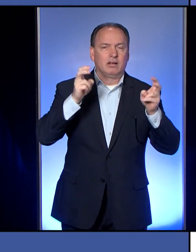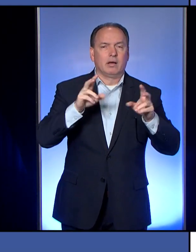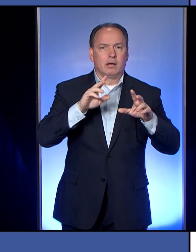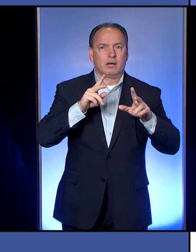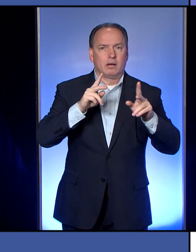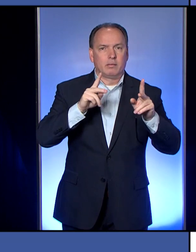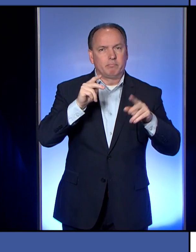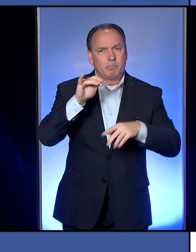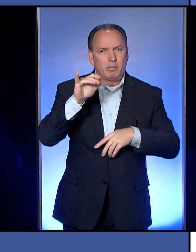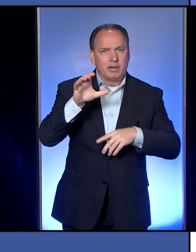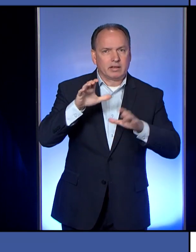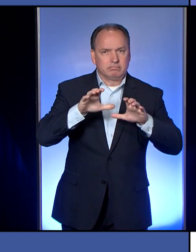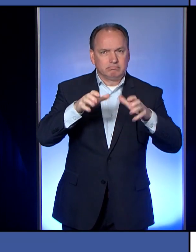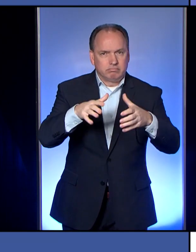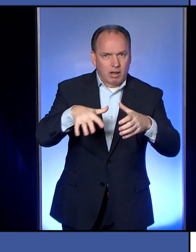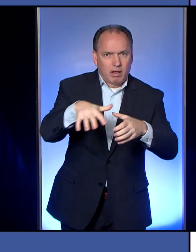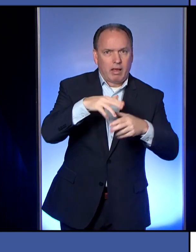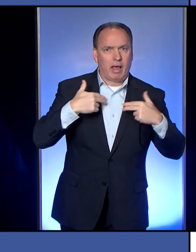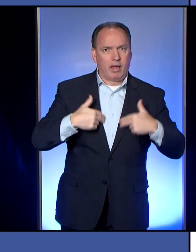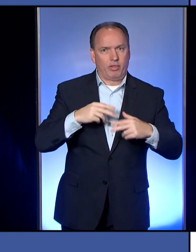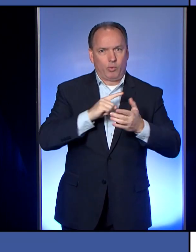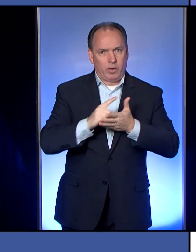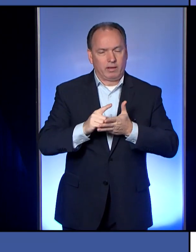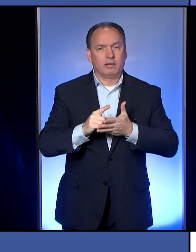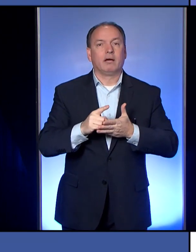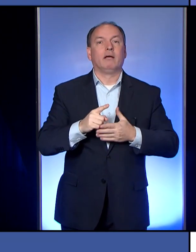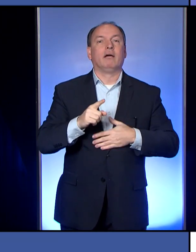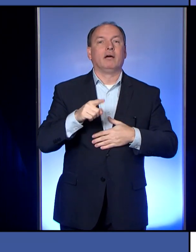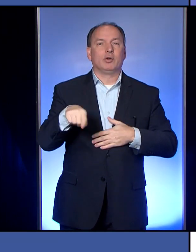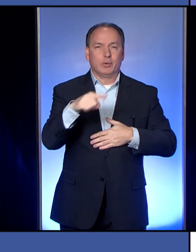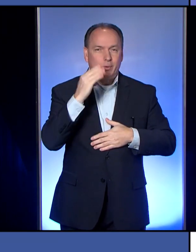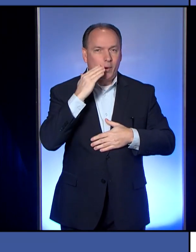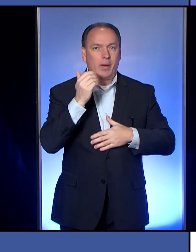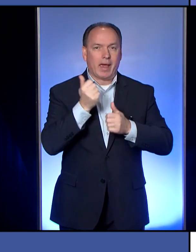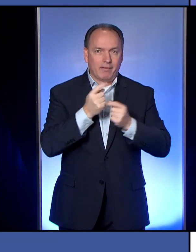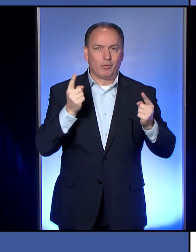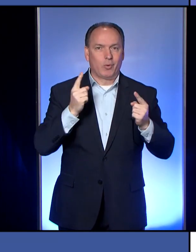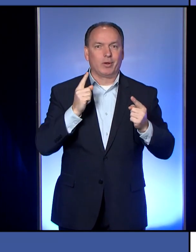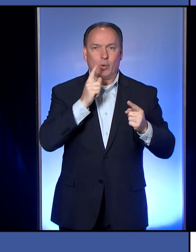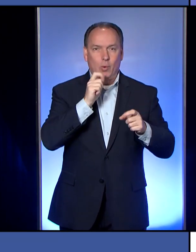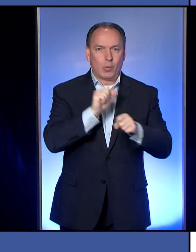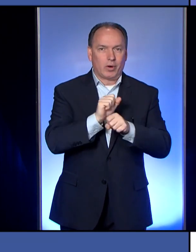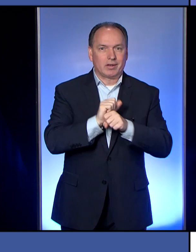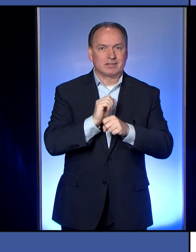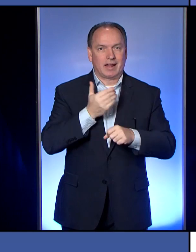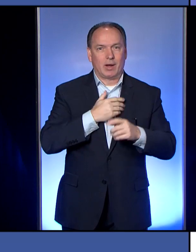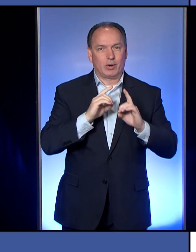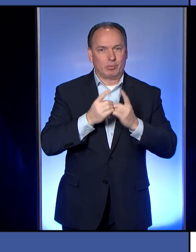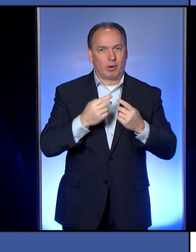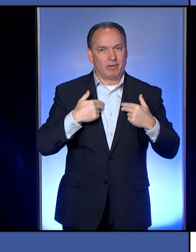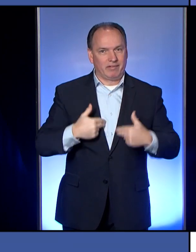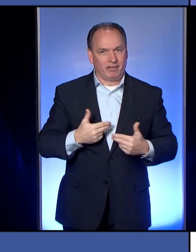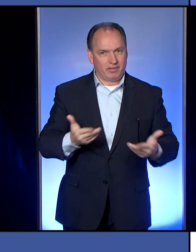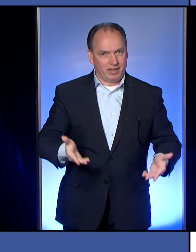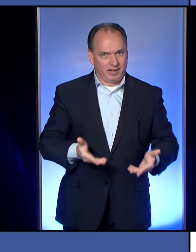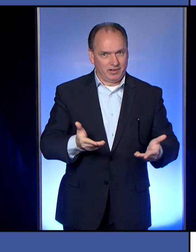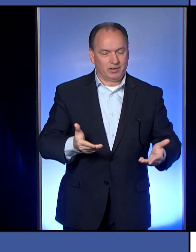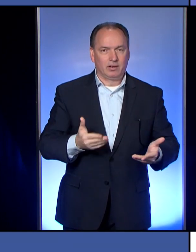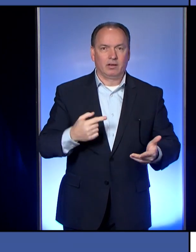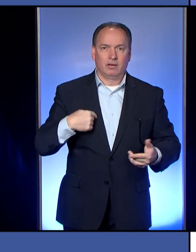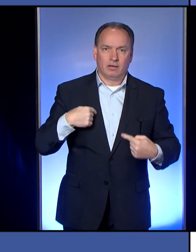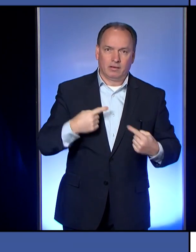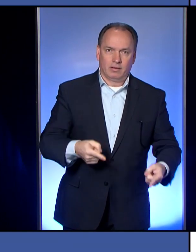And I can assure you that every single person who works at your county department of public health has been working long